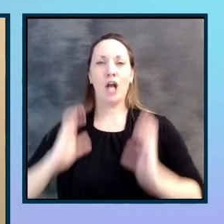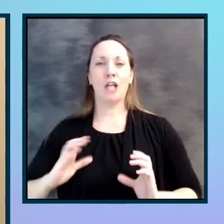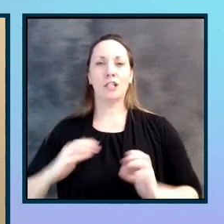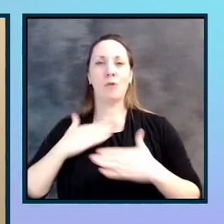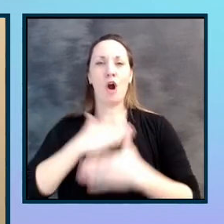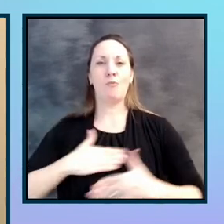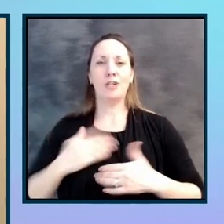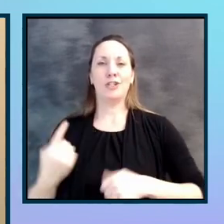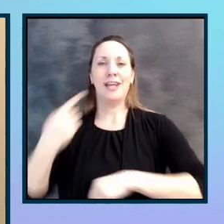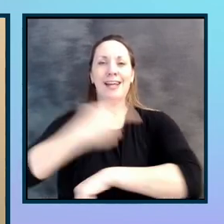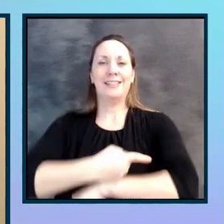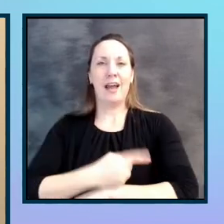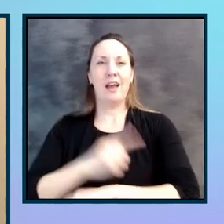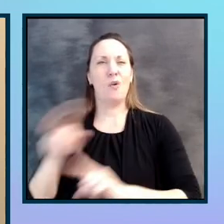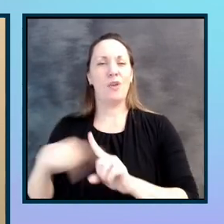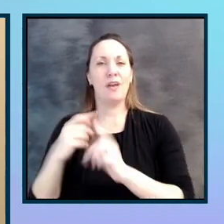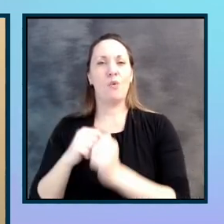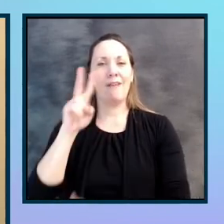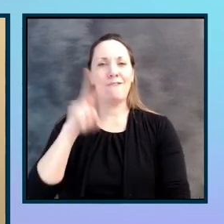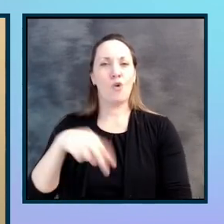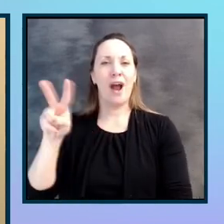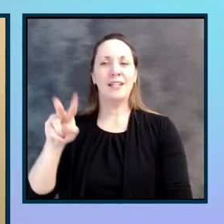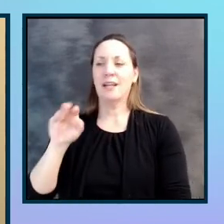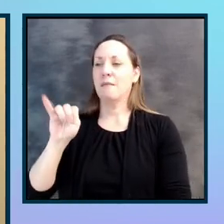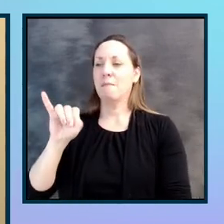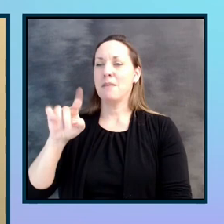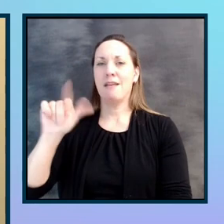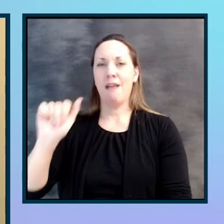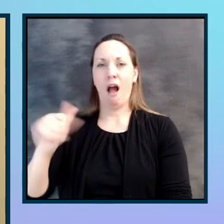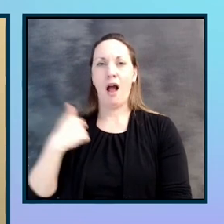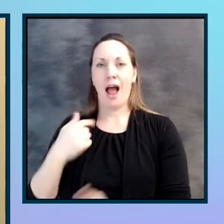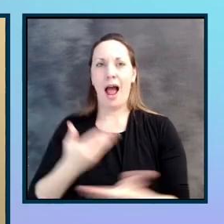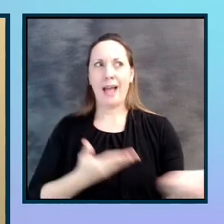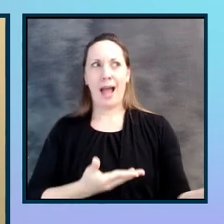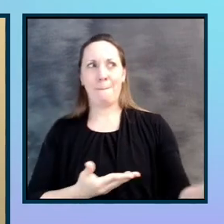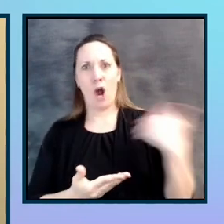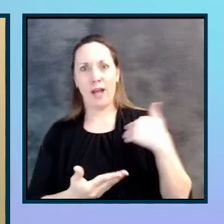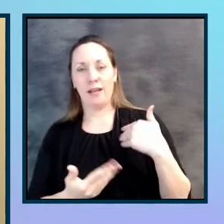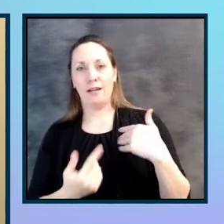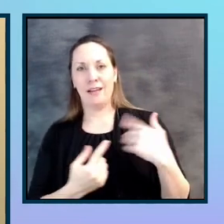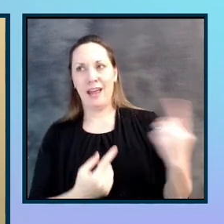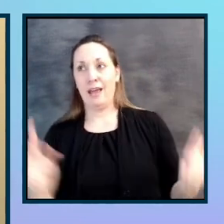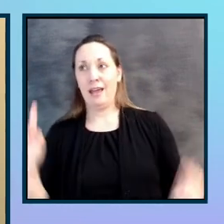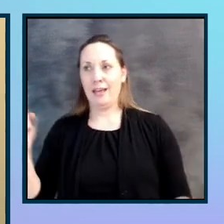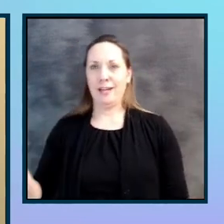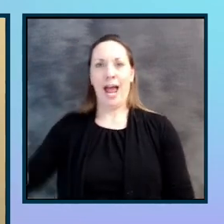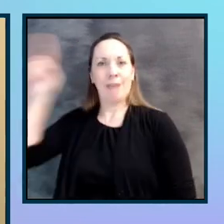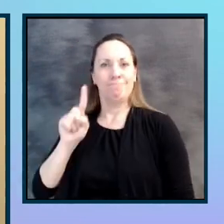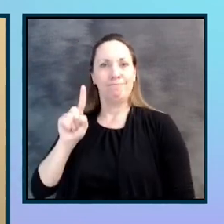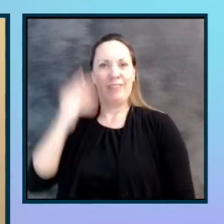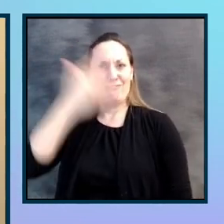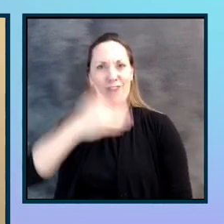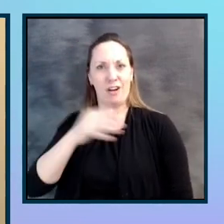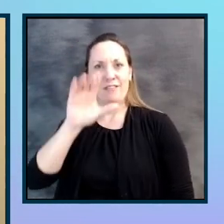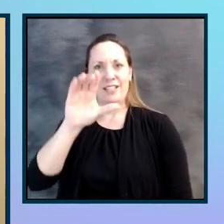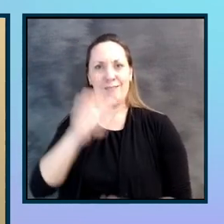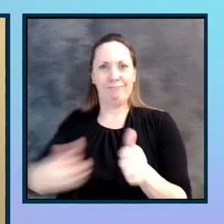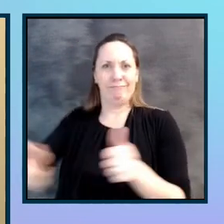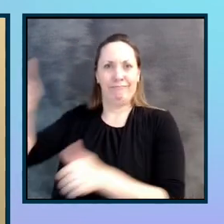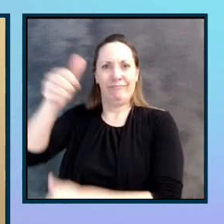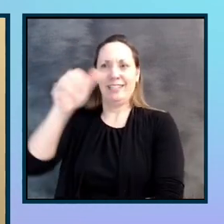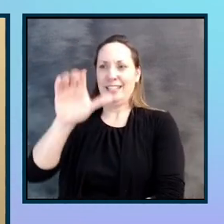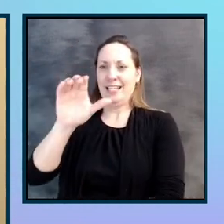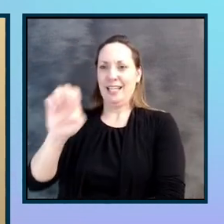were with Verizon media, I got brought in and I got in front of the CEO just by dumb luck. And he was fielding